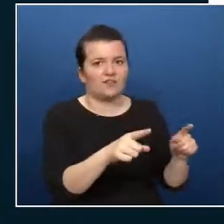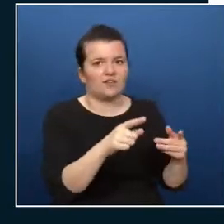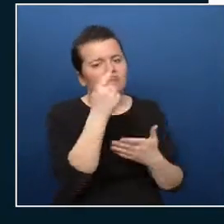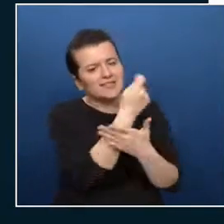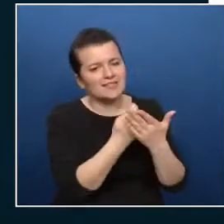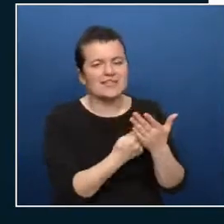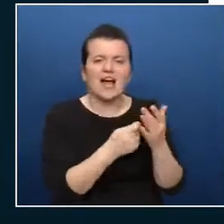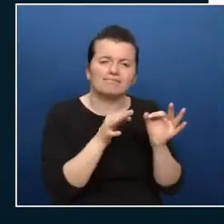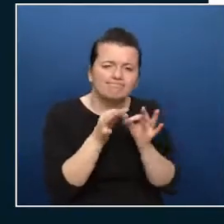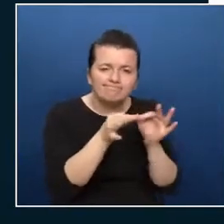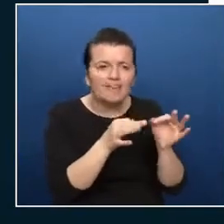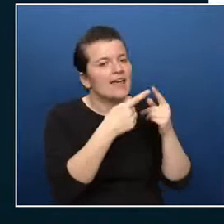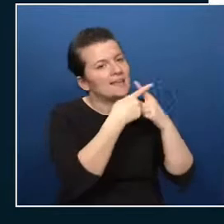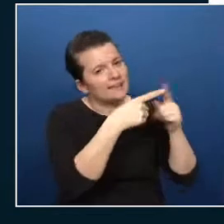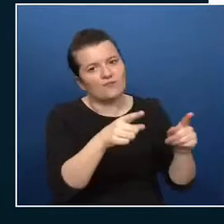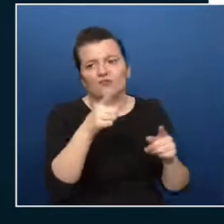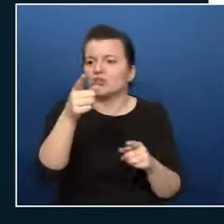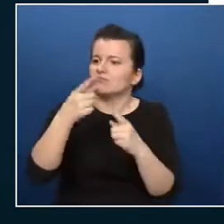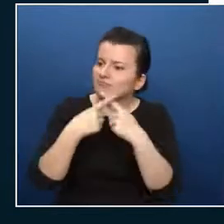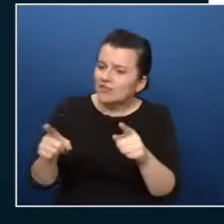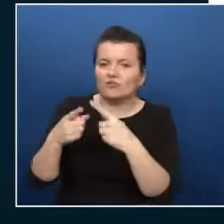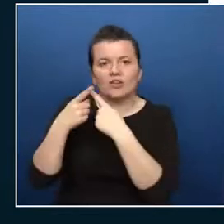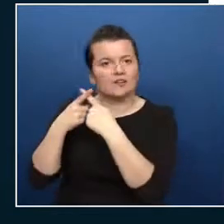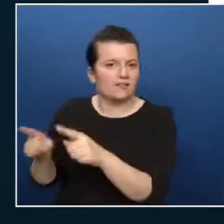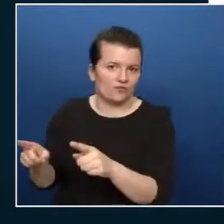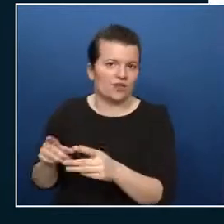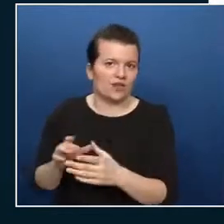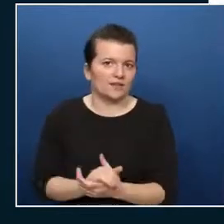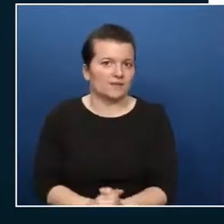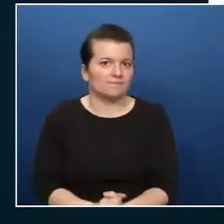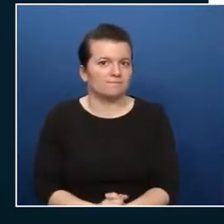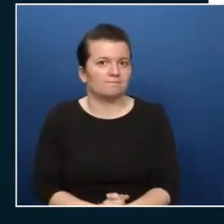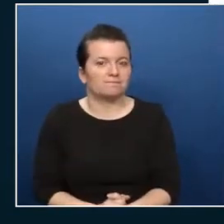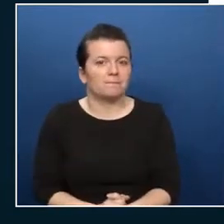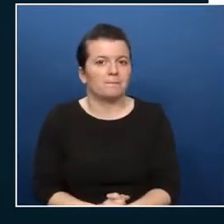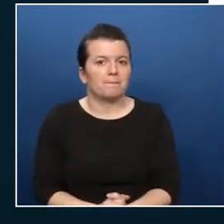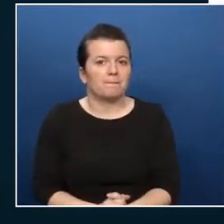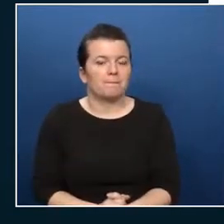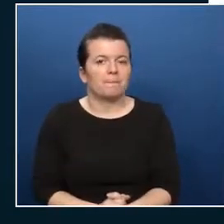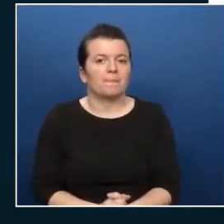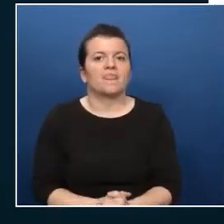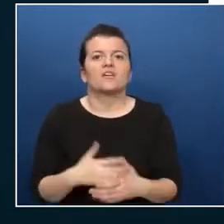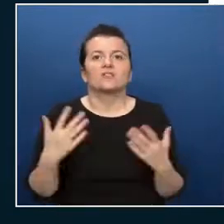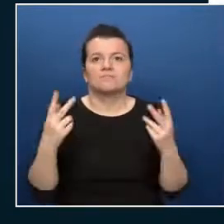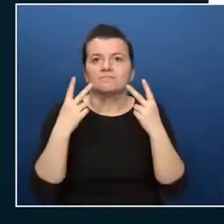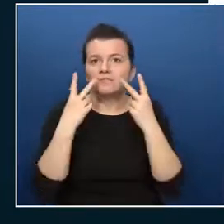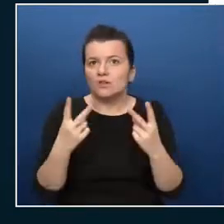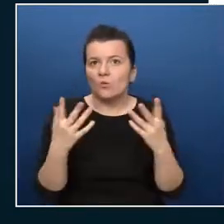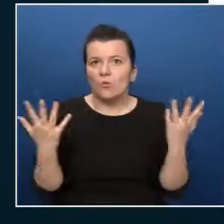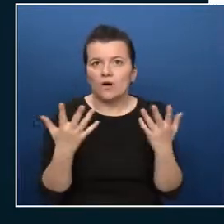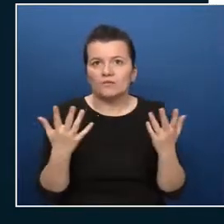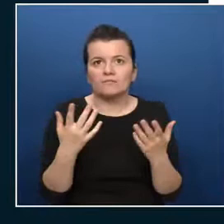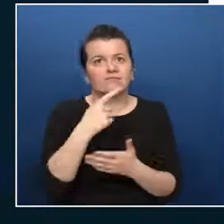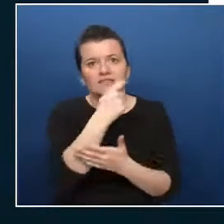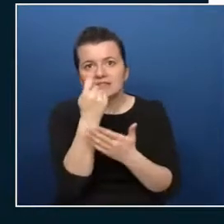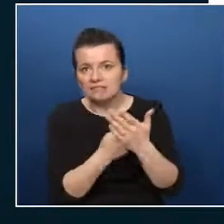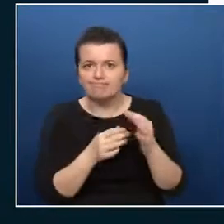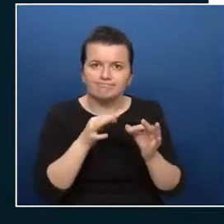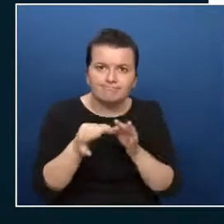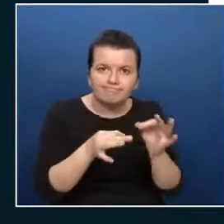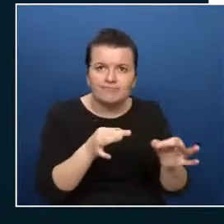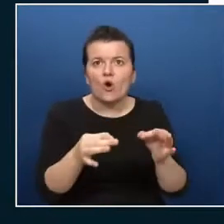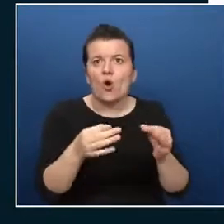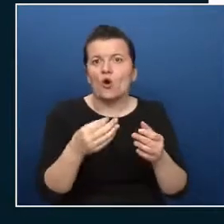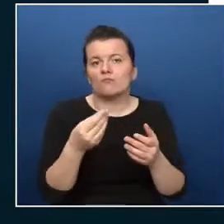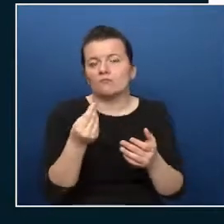management groups and subscriptions like you already saw in landing zones are flexible so you can just yeah create whatever you need